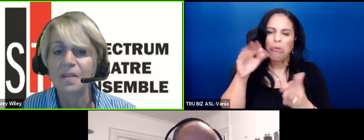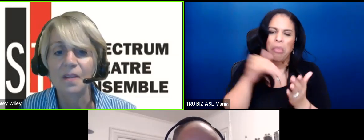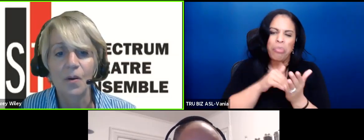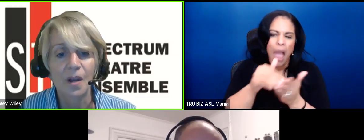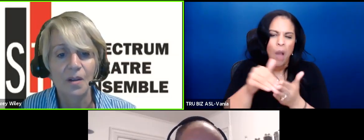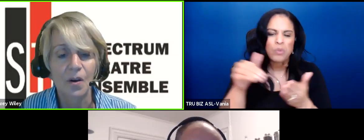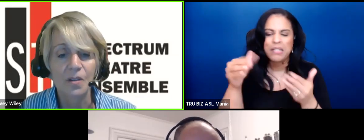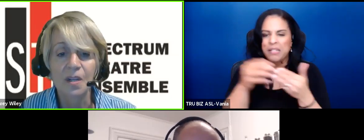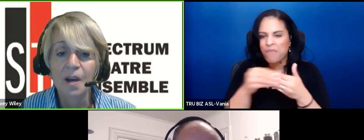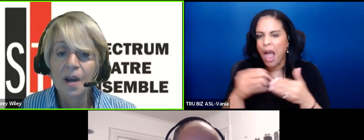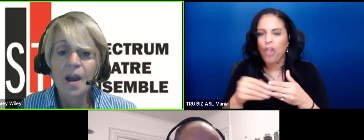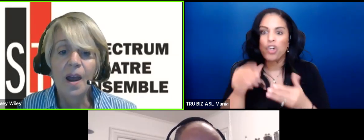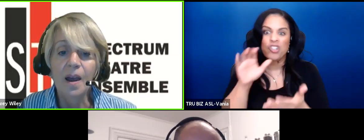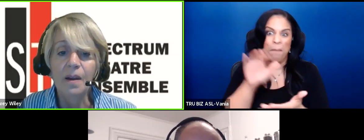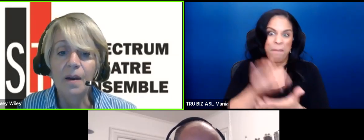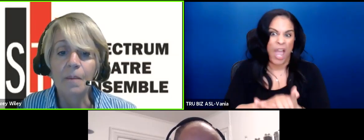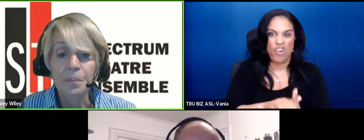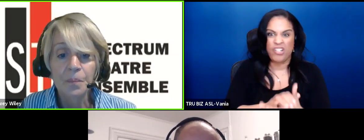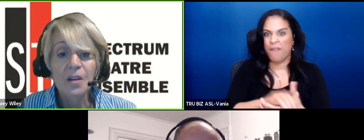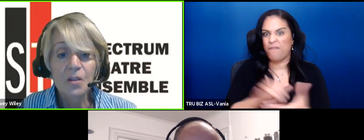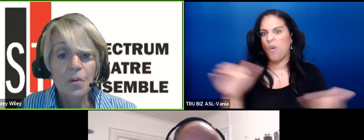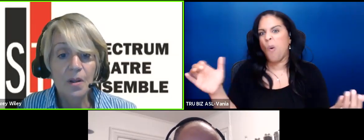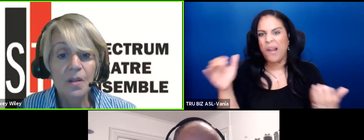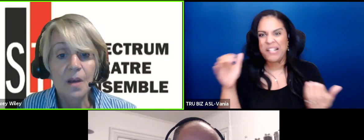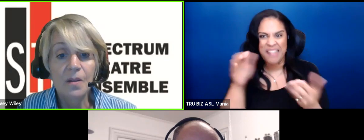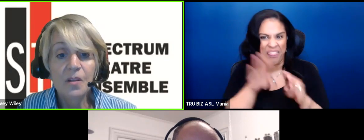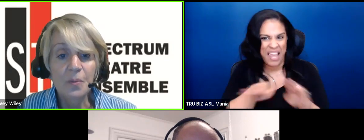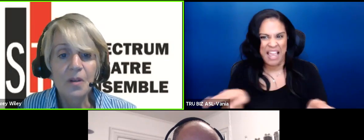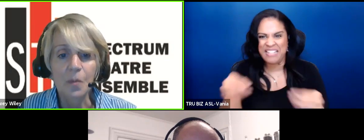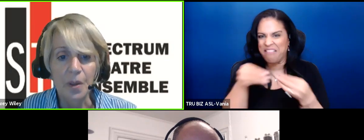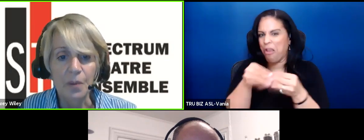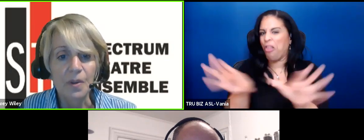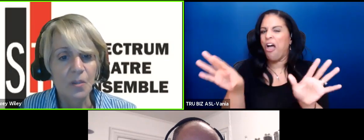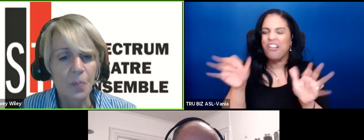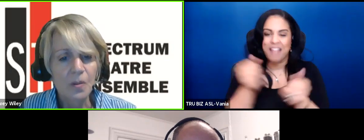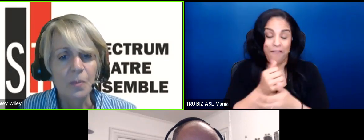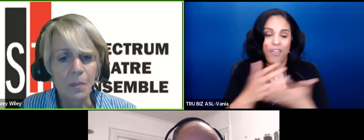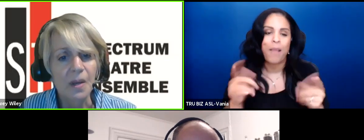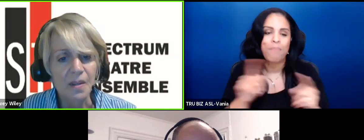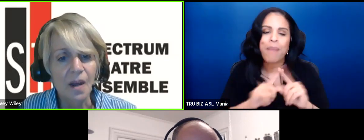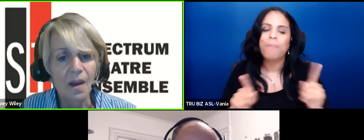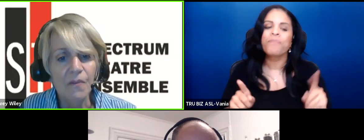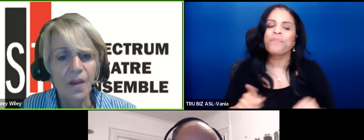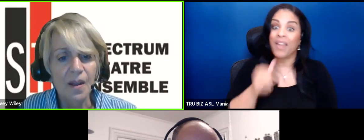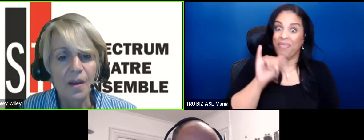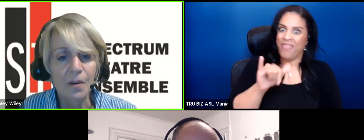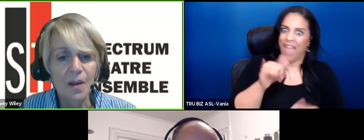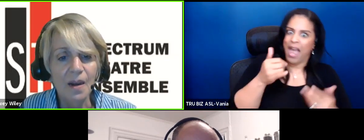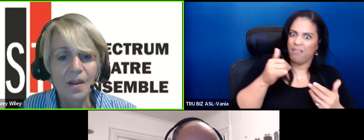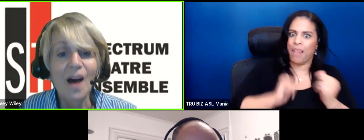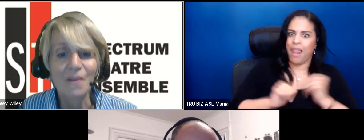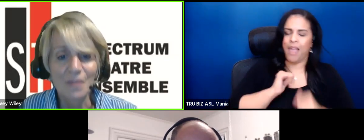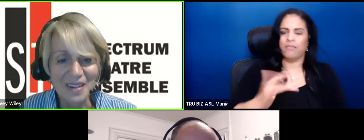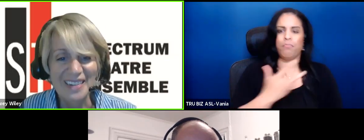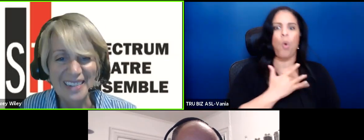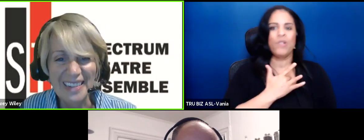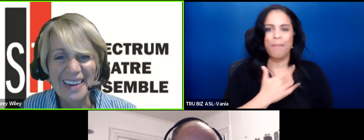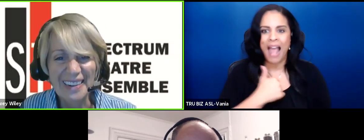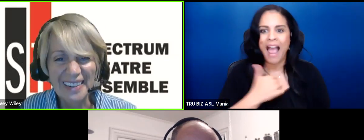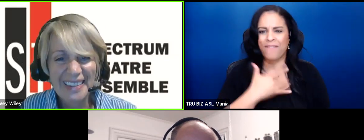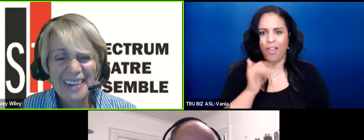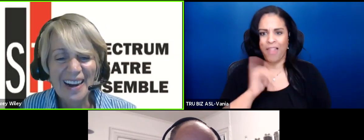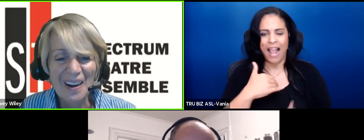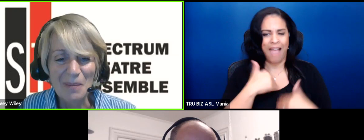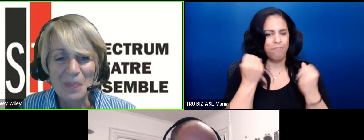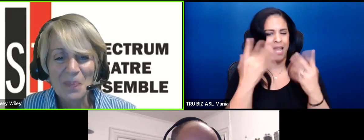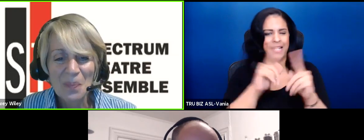kids and the whole nine yards and um so this particular play really spoke to me because I felt like it had a lot of messages in